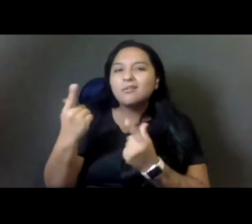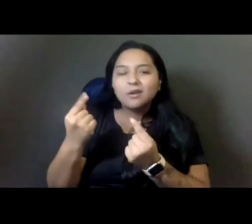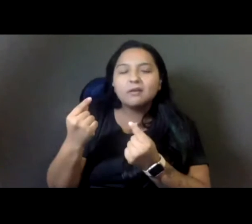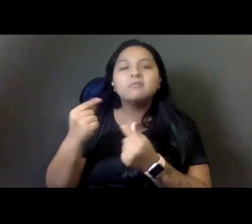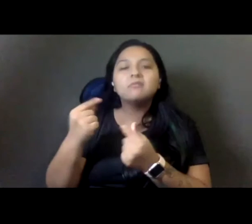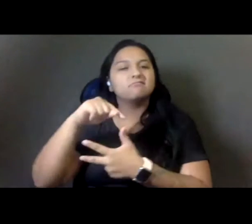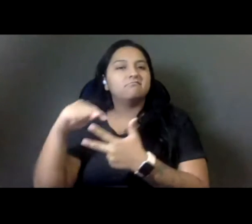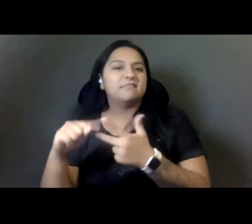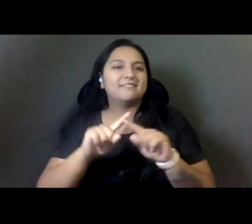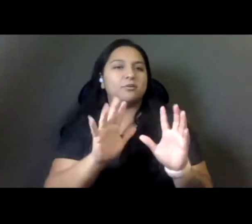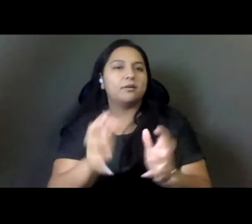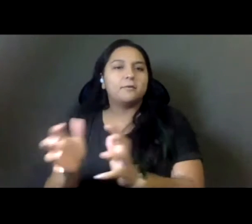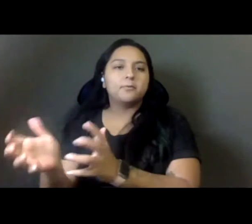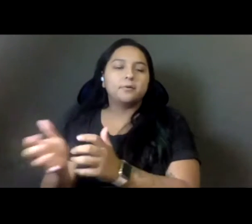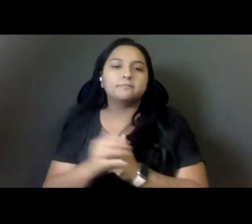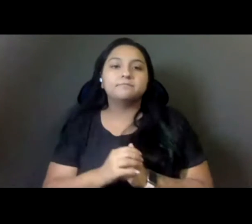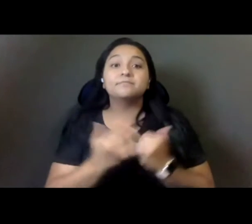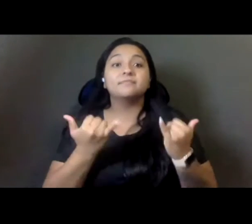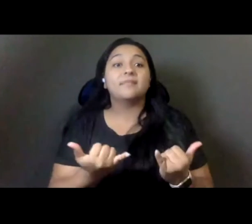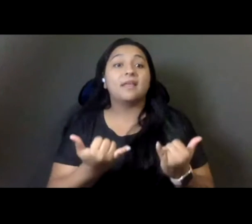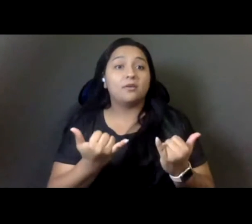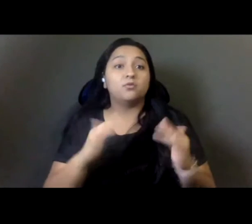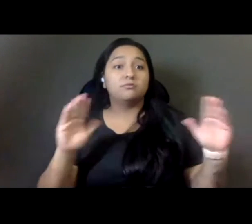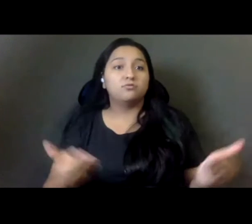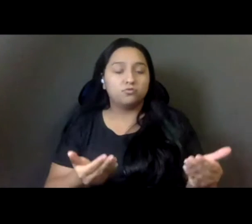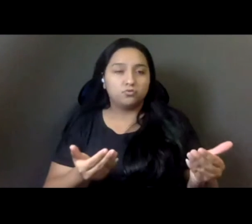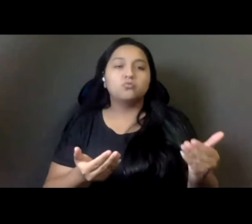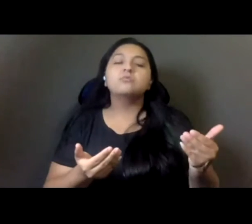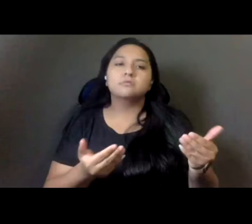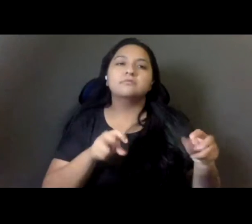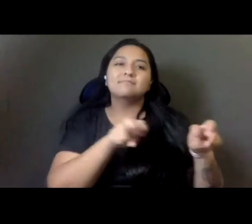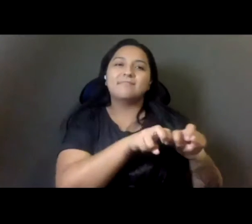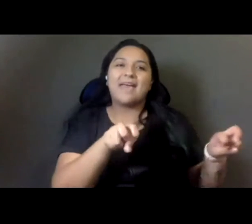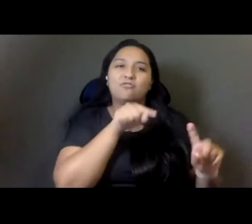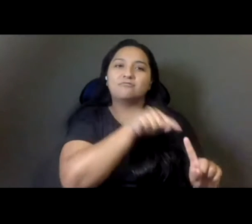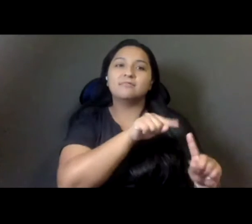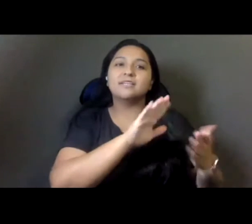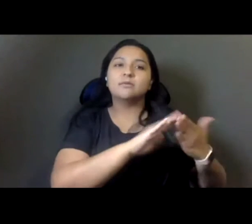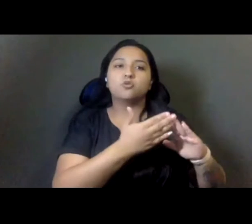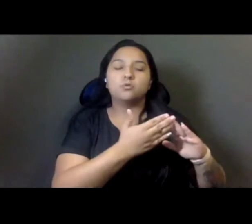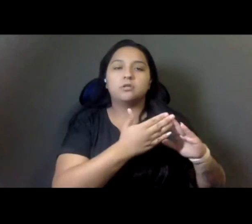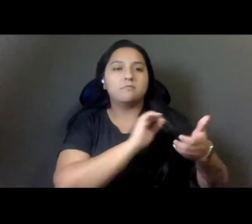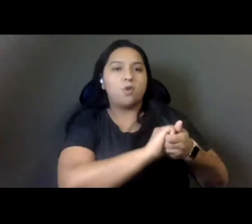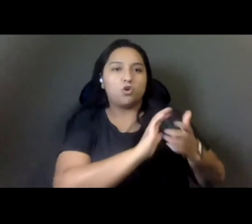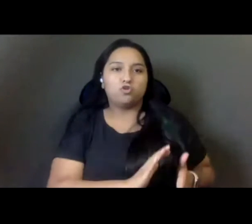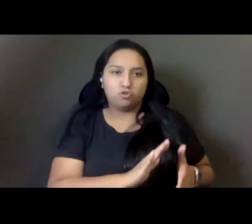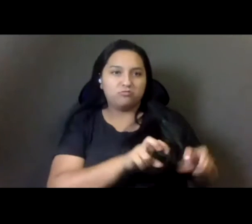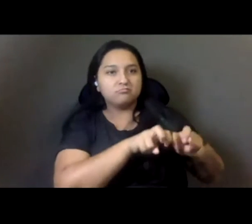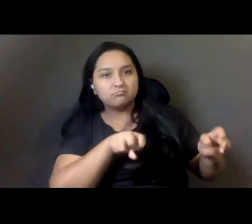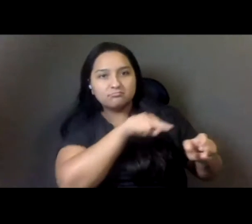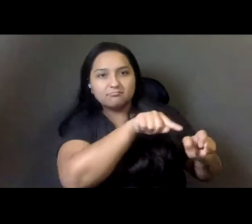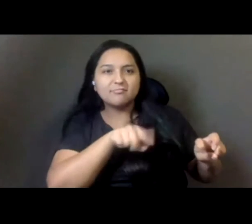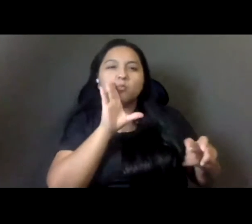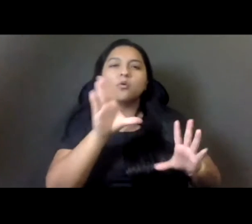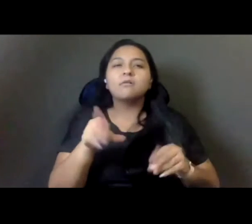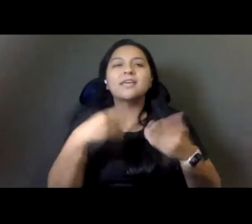So, uh, and now I'd like to introduce, we have a panel of community partners who are going to provide more on the ground insights,